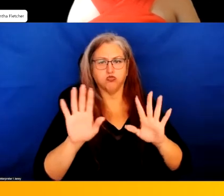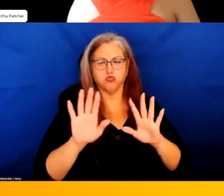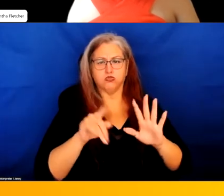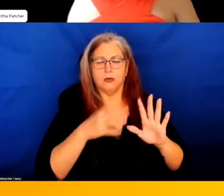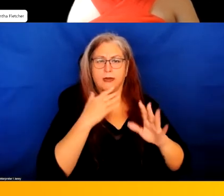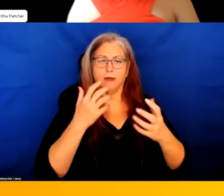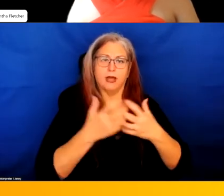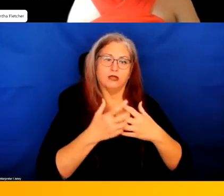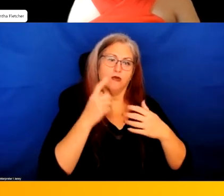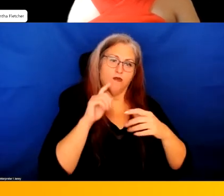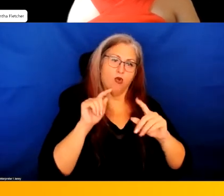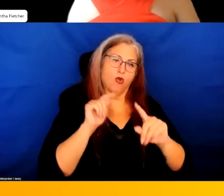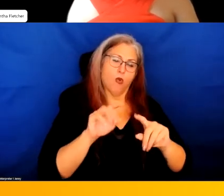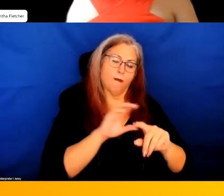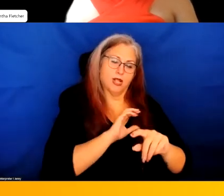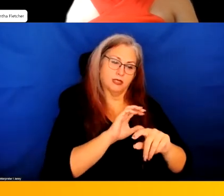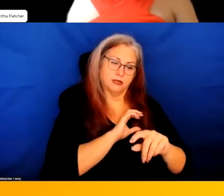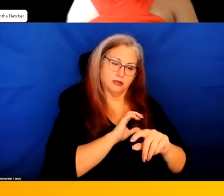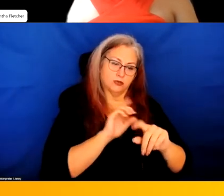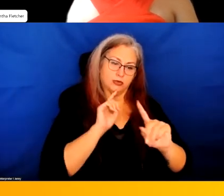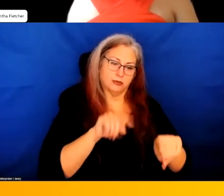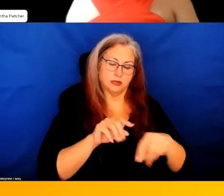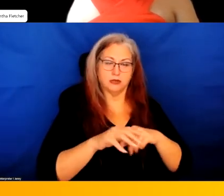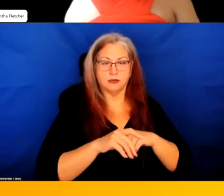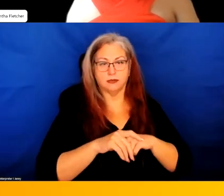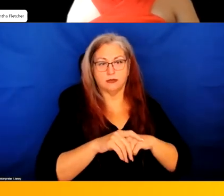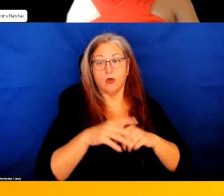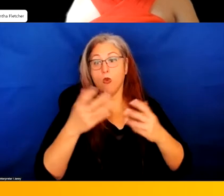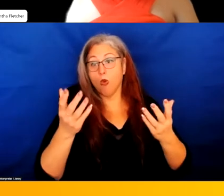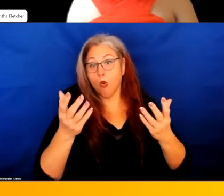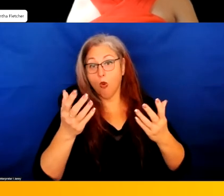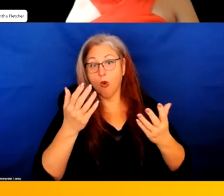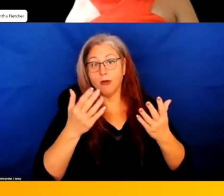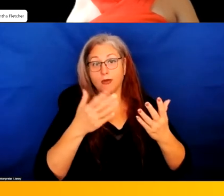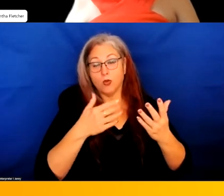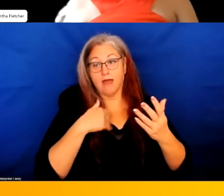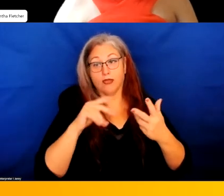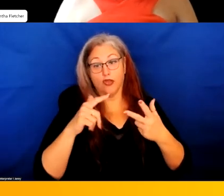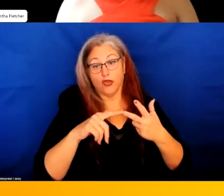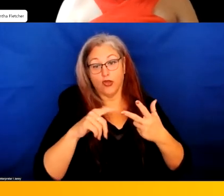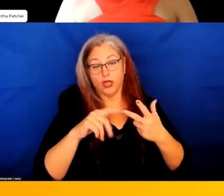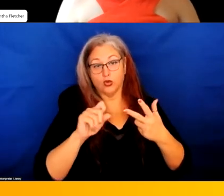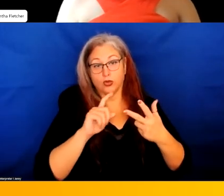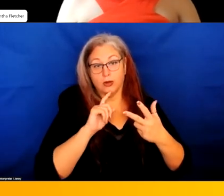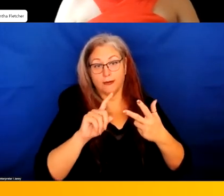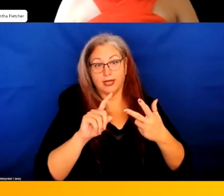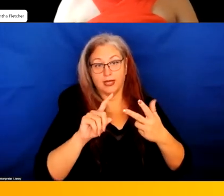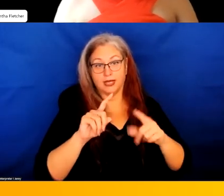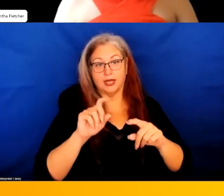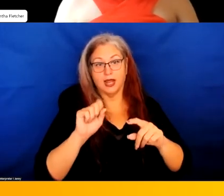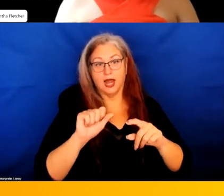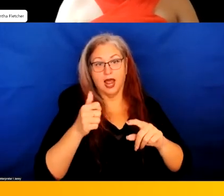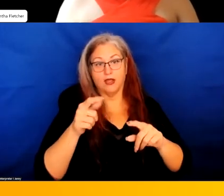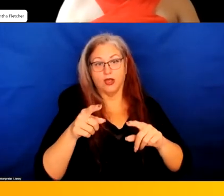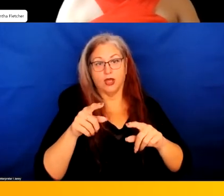for a police response, or there could be a third option, which is there could be a co-response, which is there could